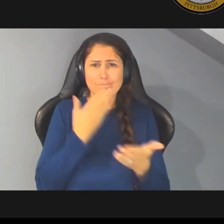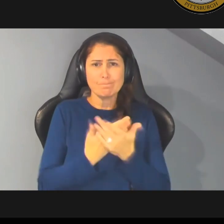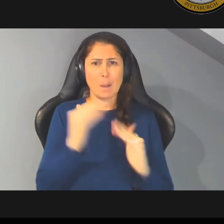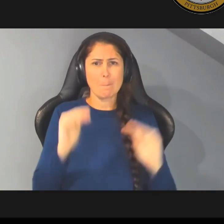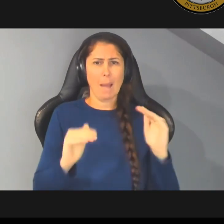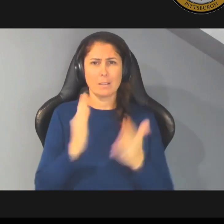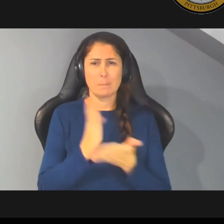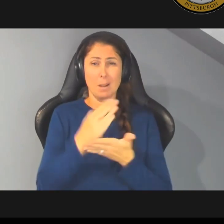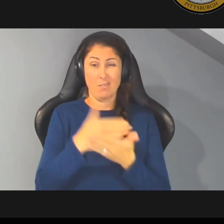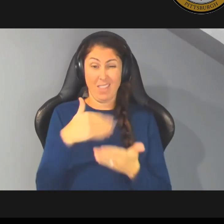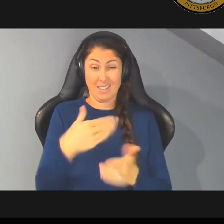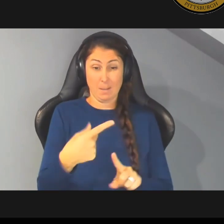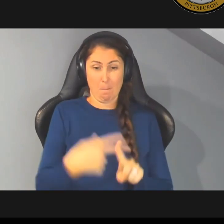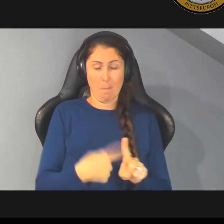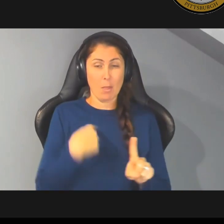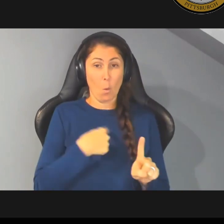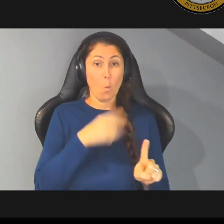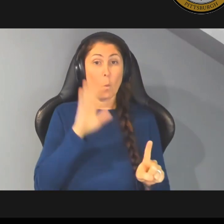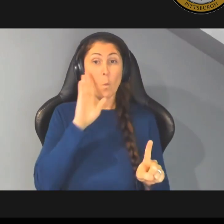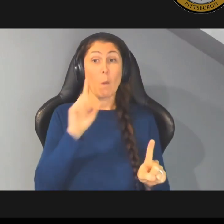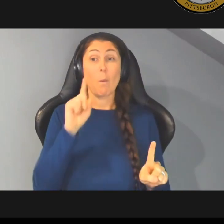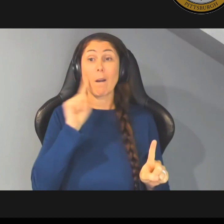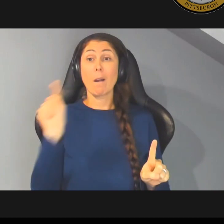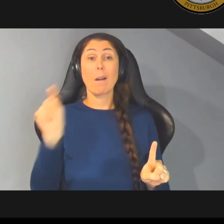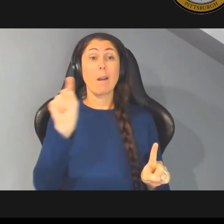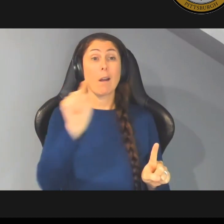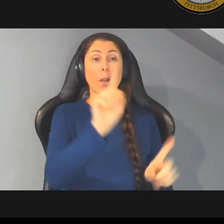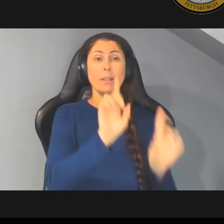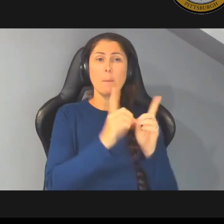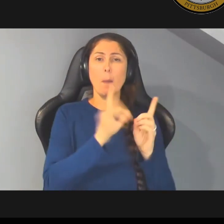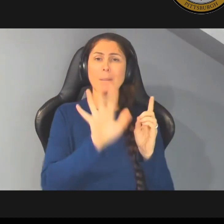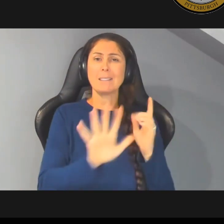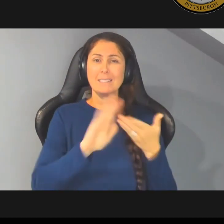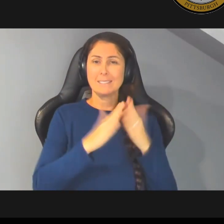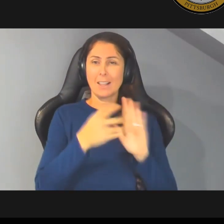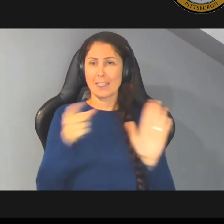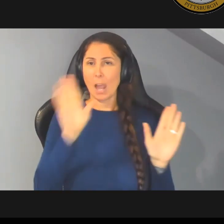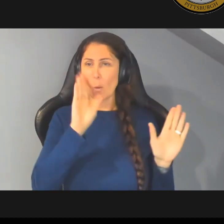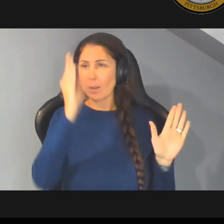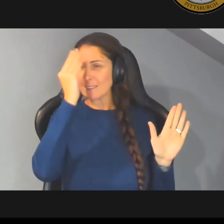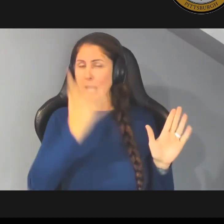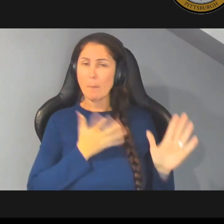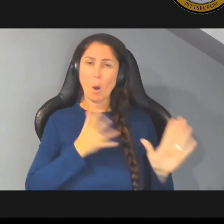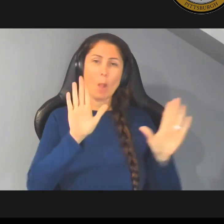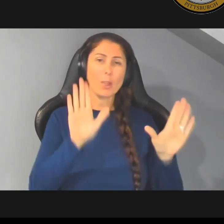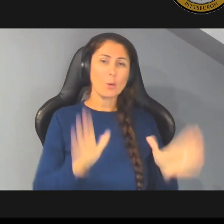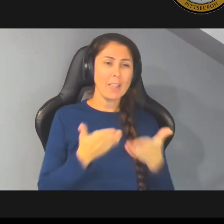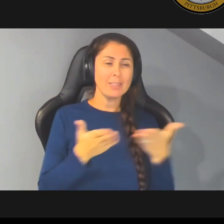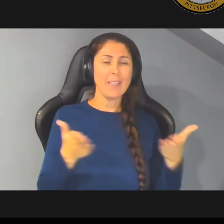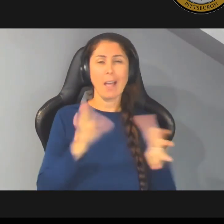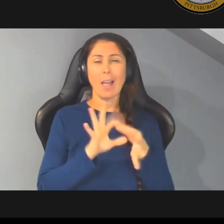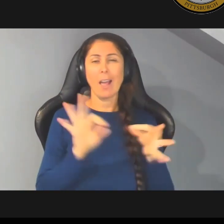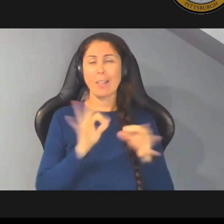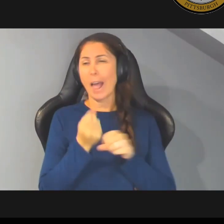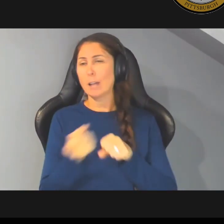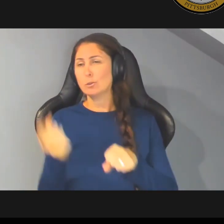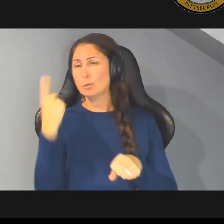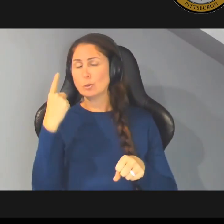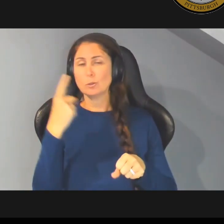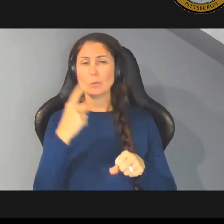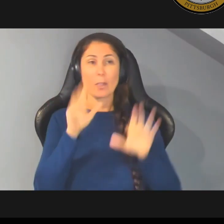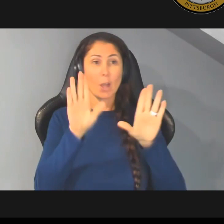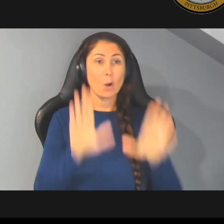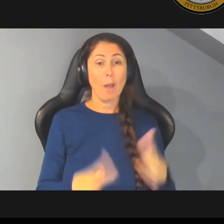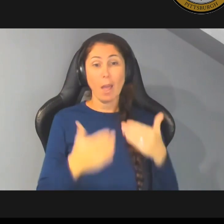month we're going to hear from the departments across the city and they're going to tell us all the great things that they did last year and all the great things that they have